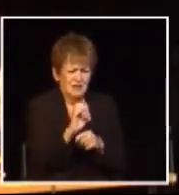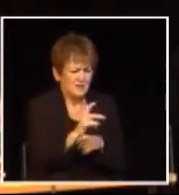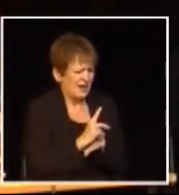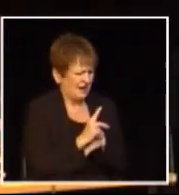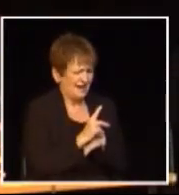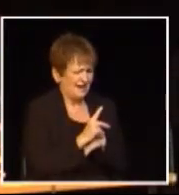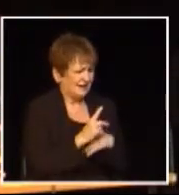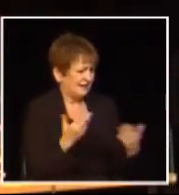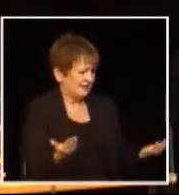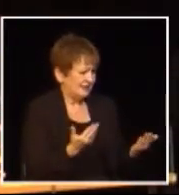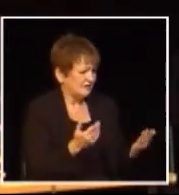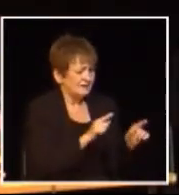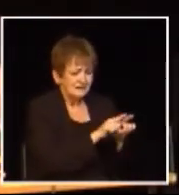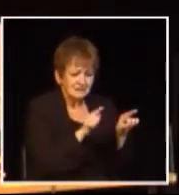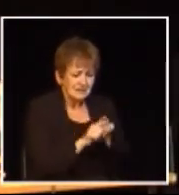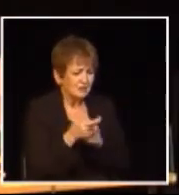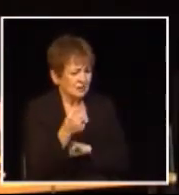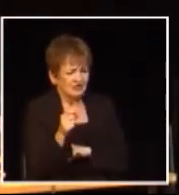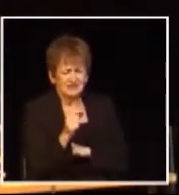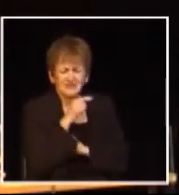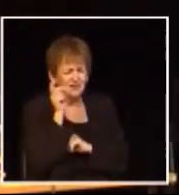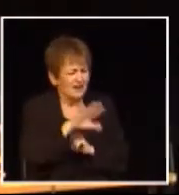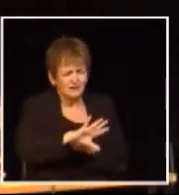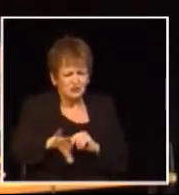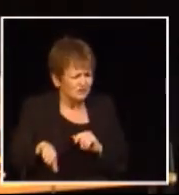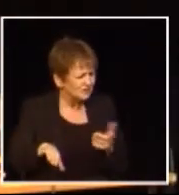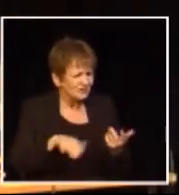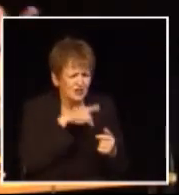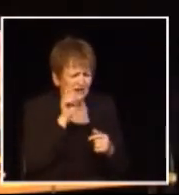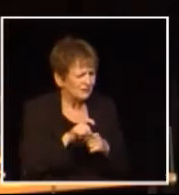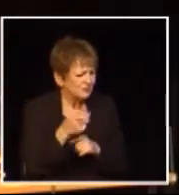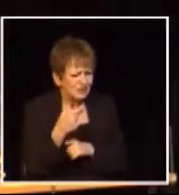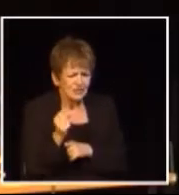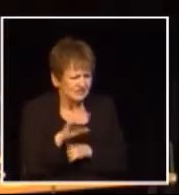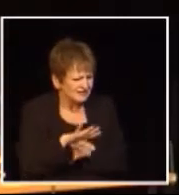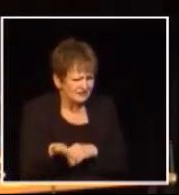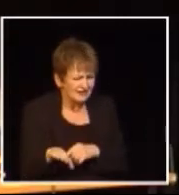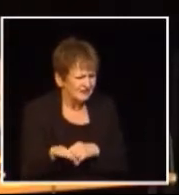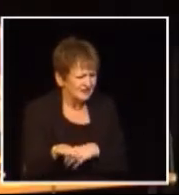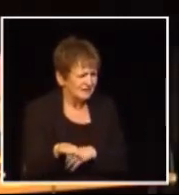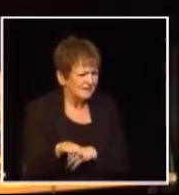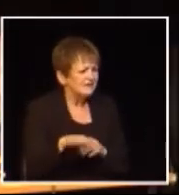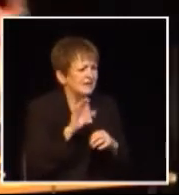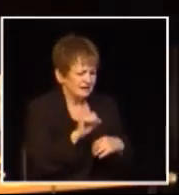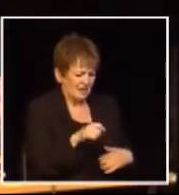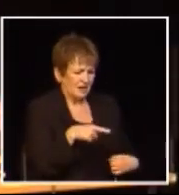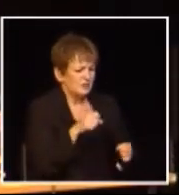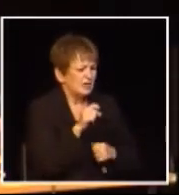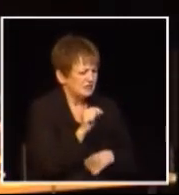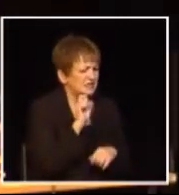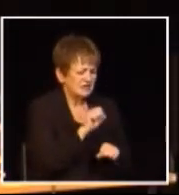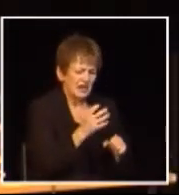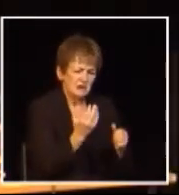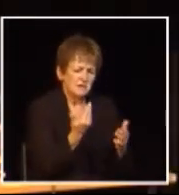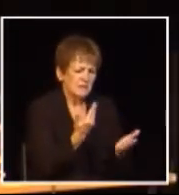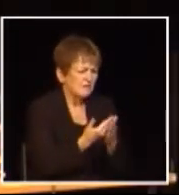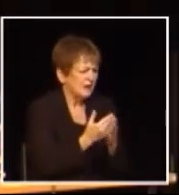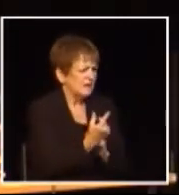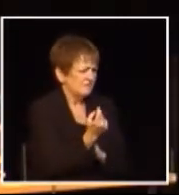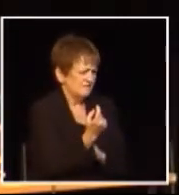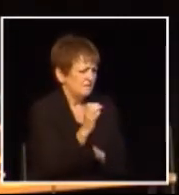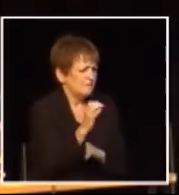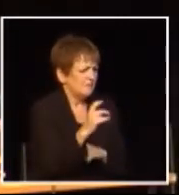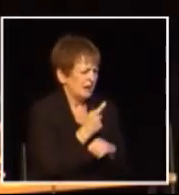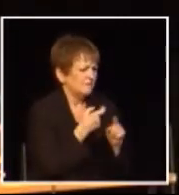from the government and got your PST back they could do the same here and they could do it for businesses like farming and manufacturing where the jobs are created here